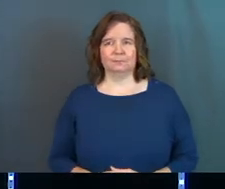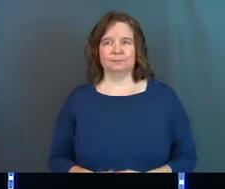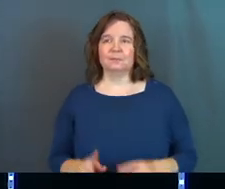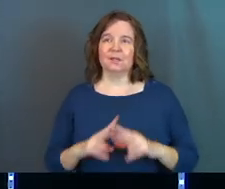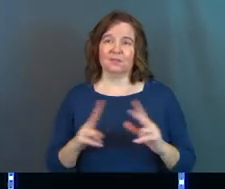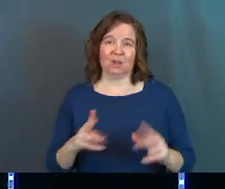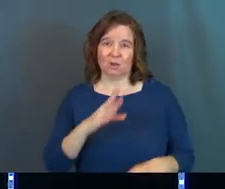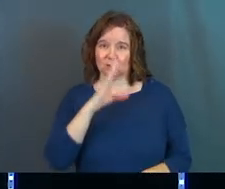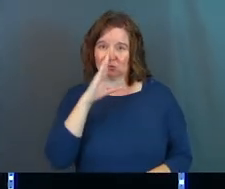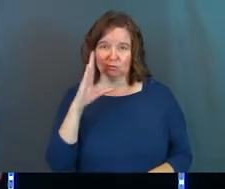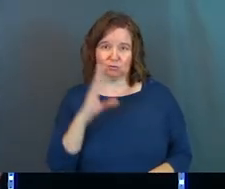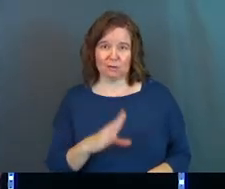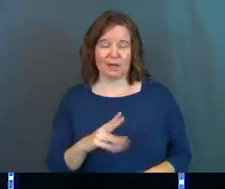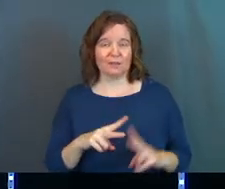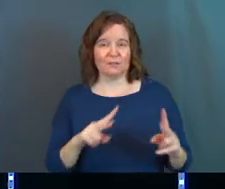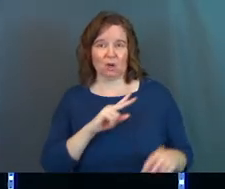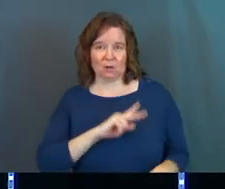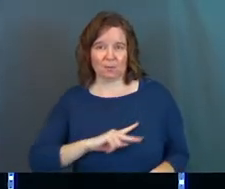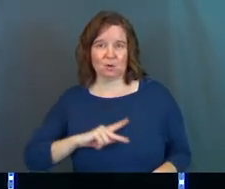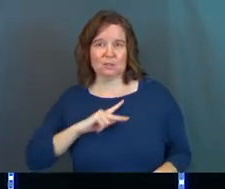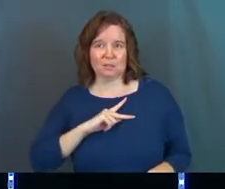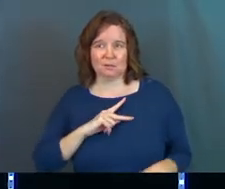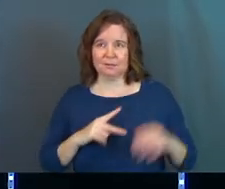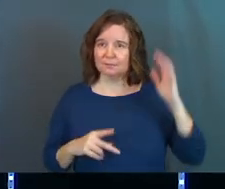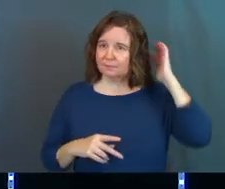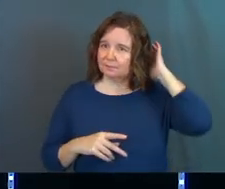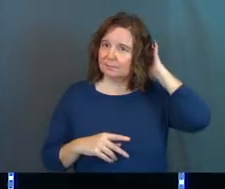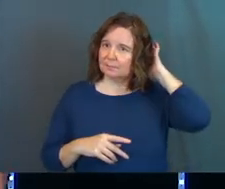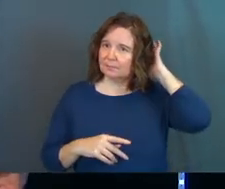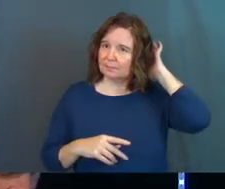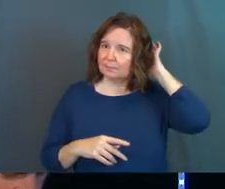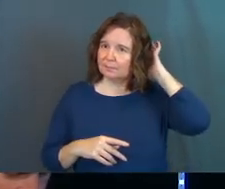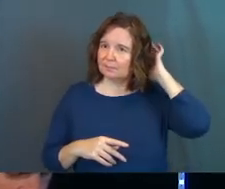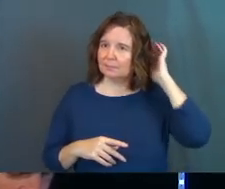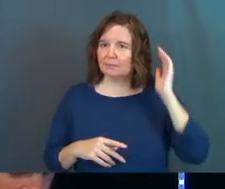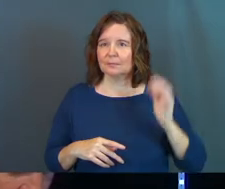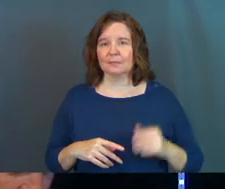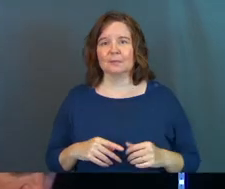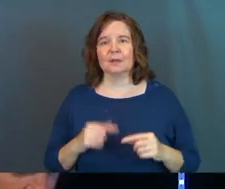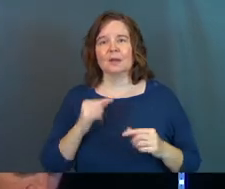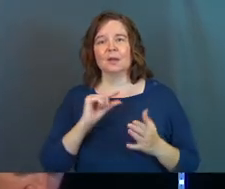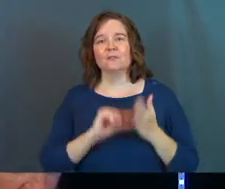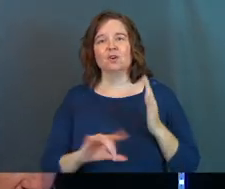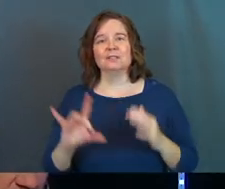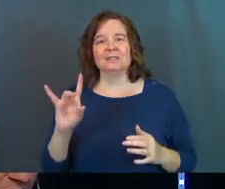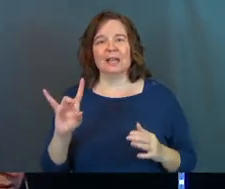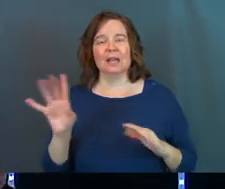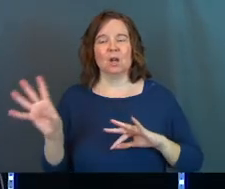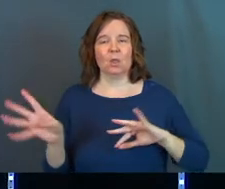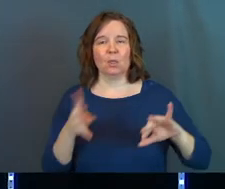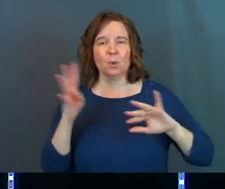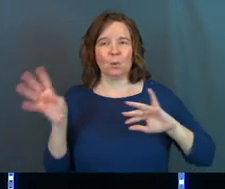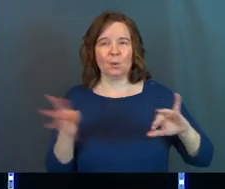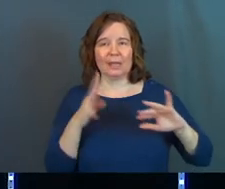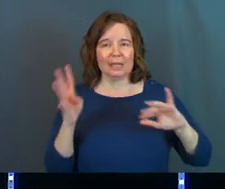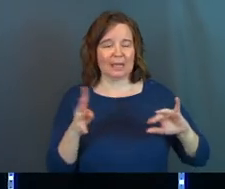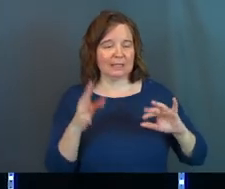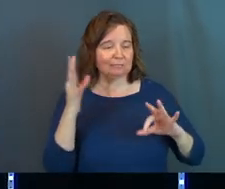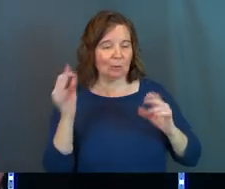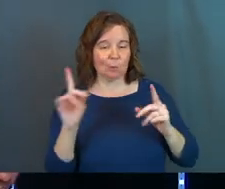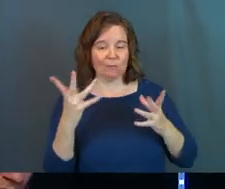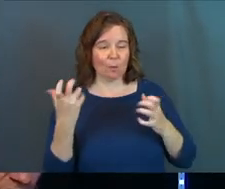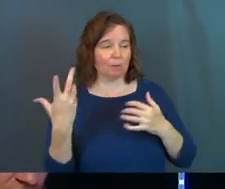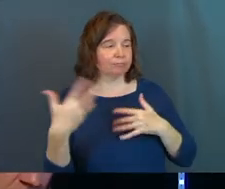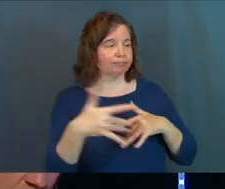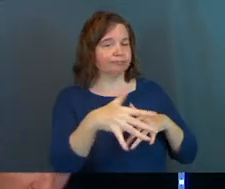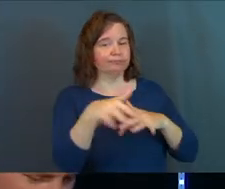Very direct. Very personal. Verse 8. The wind blows wherever it pleases.